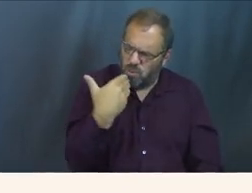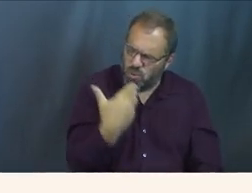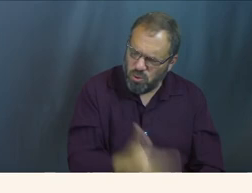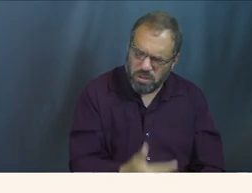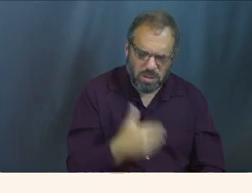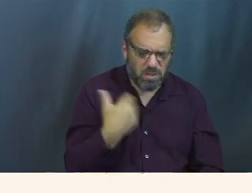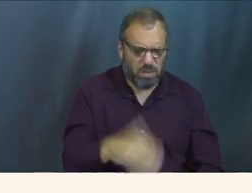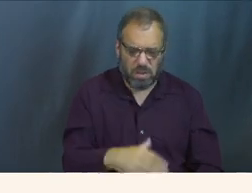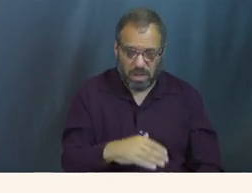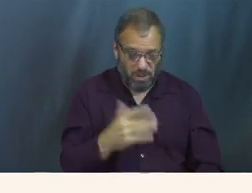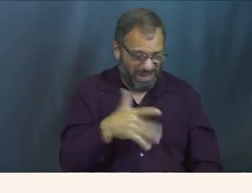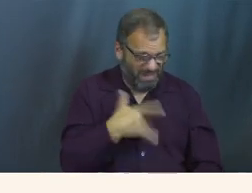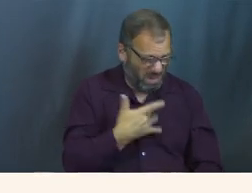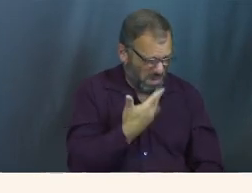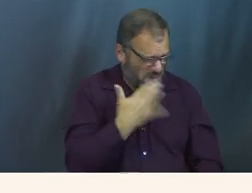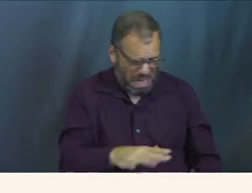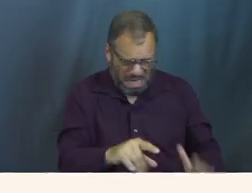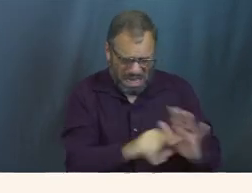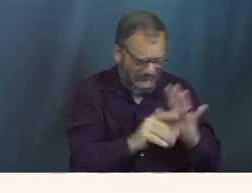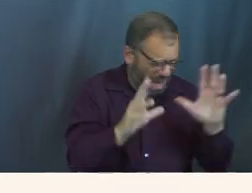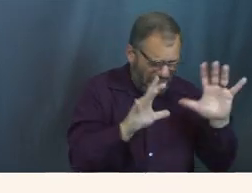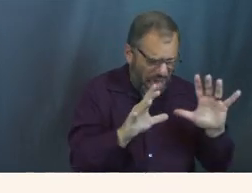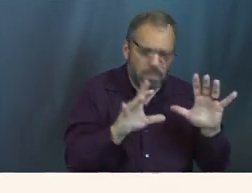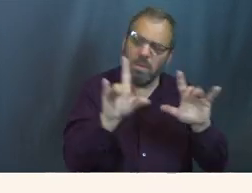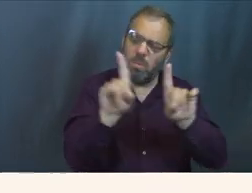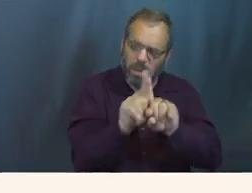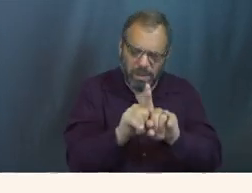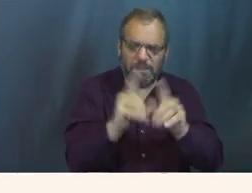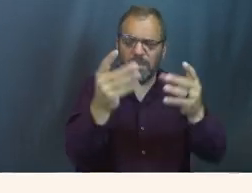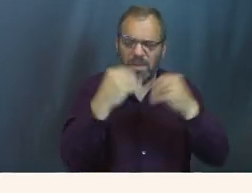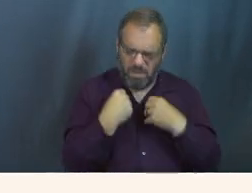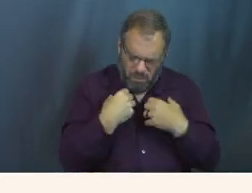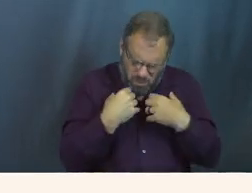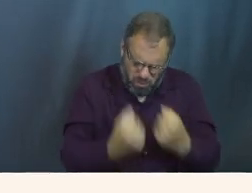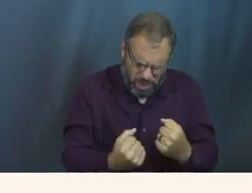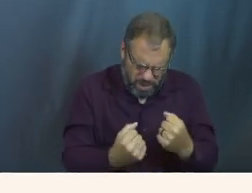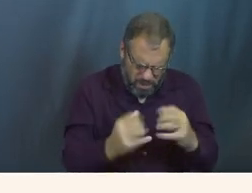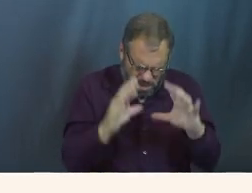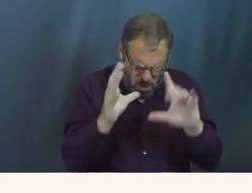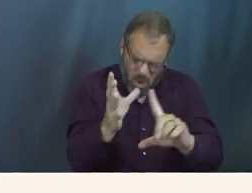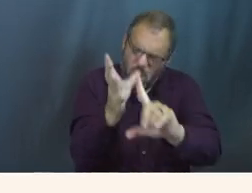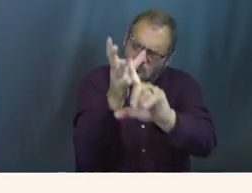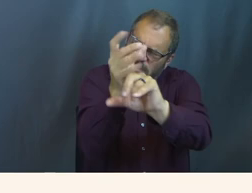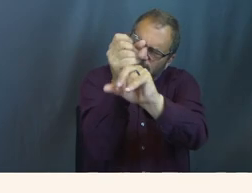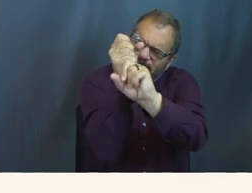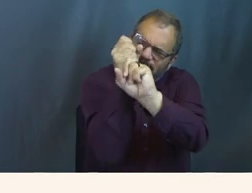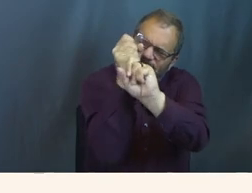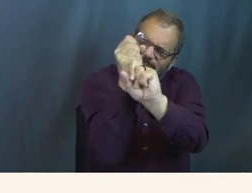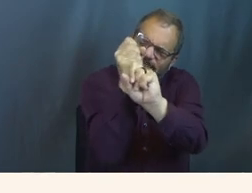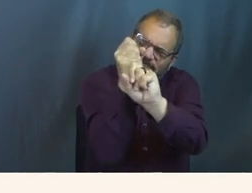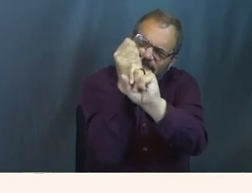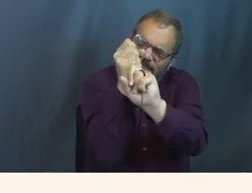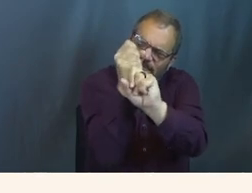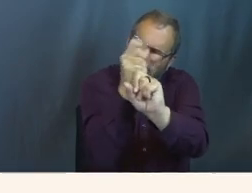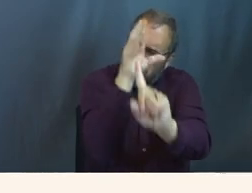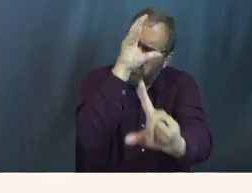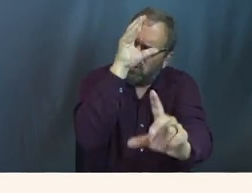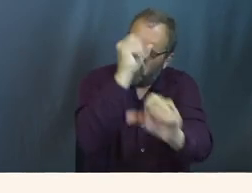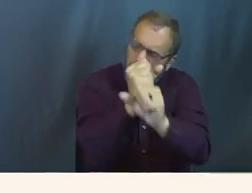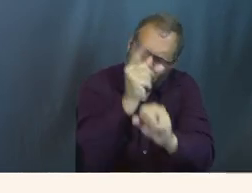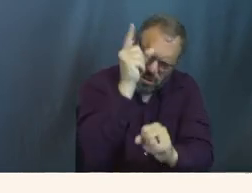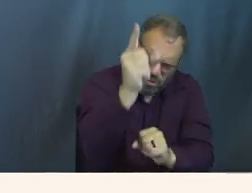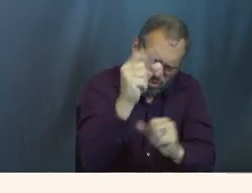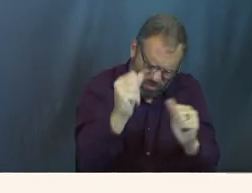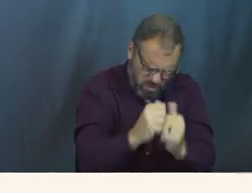when it all seems bad. God, give us the strength to hold on. To trust you, Jesus,